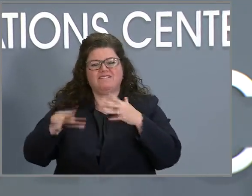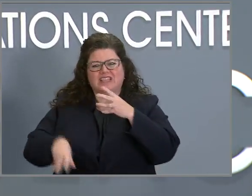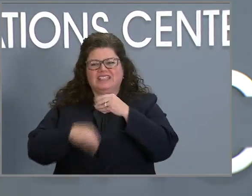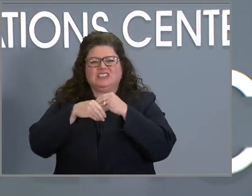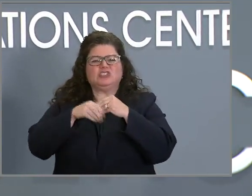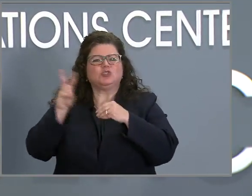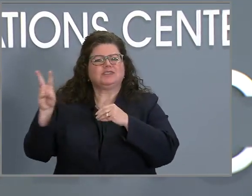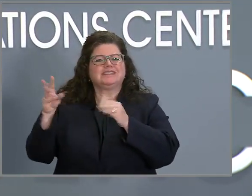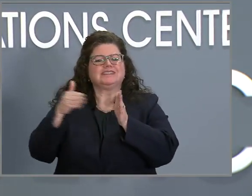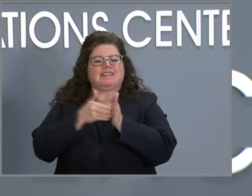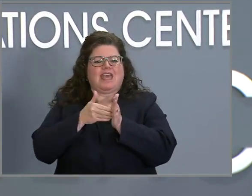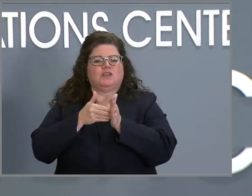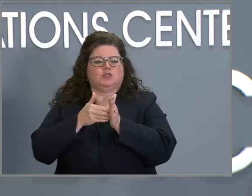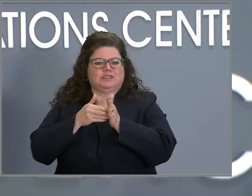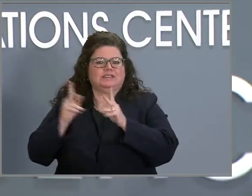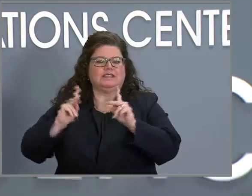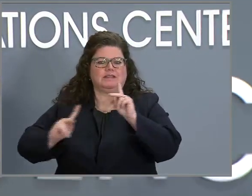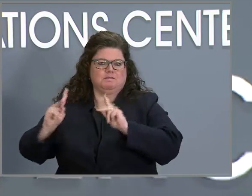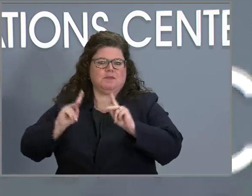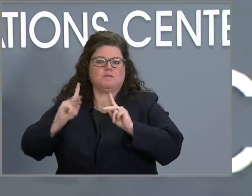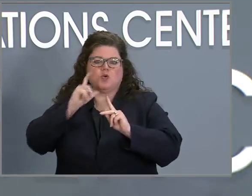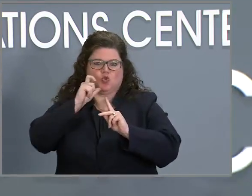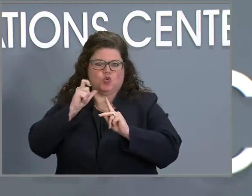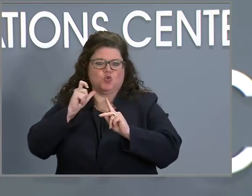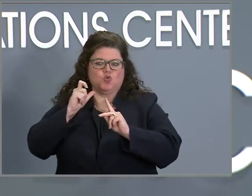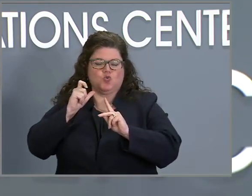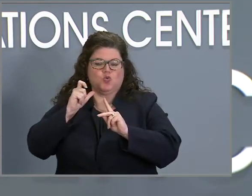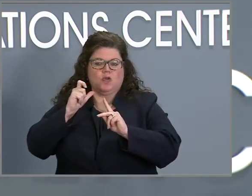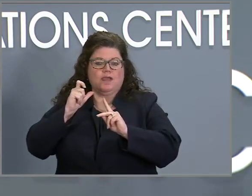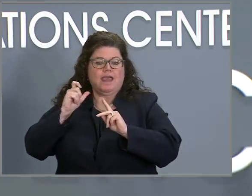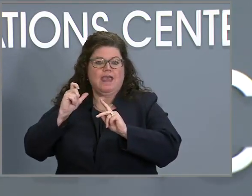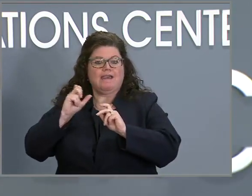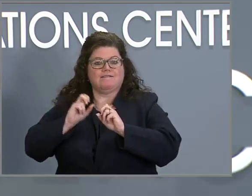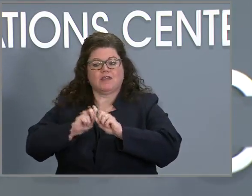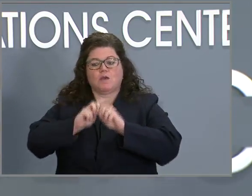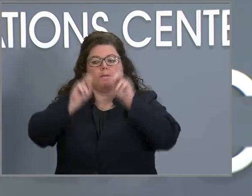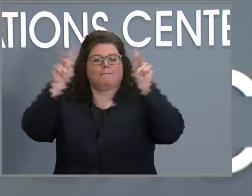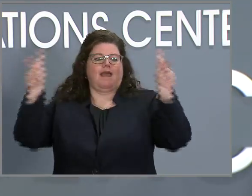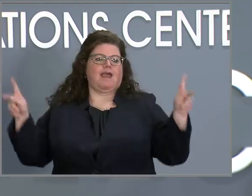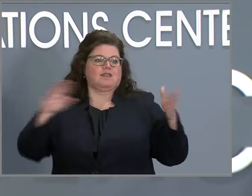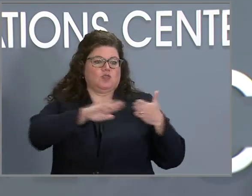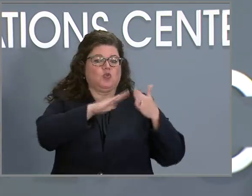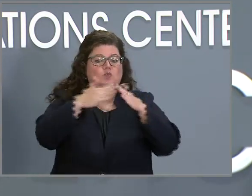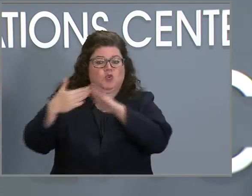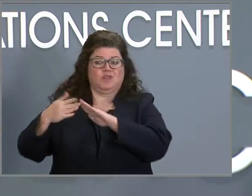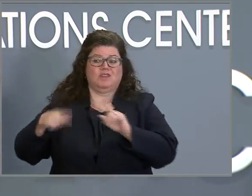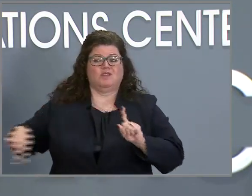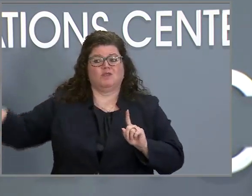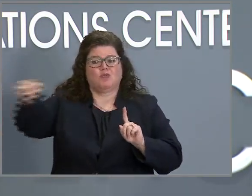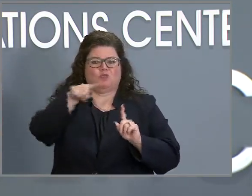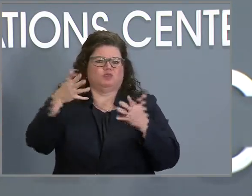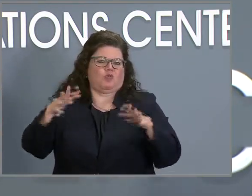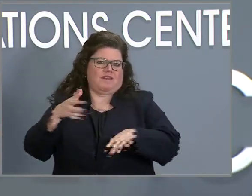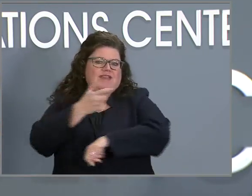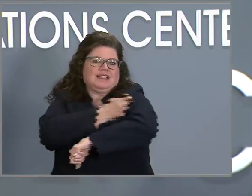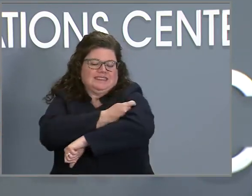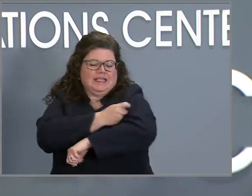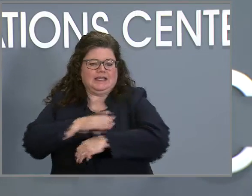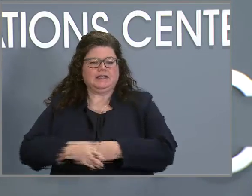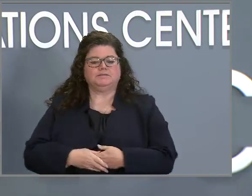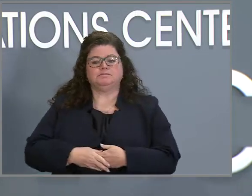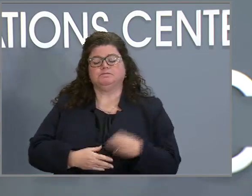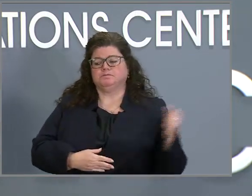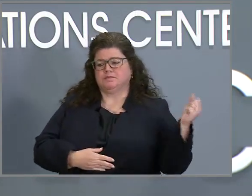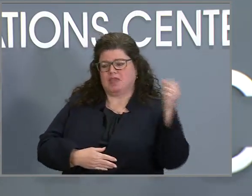6000 individuals who have returned to our communities that are fully vaccinated. Now, I was on the phone yesterday